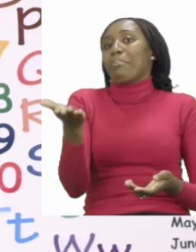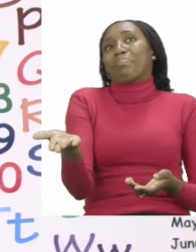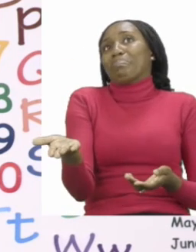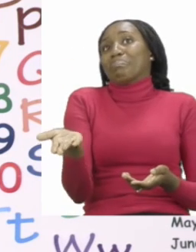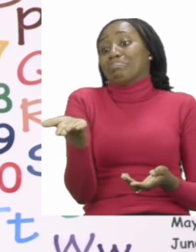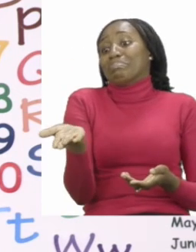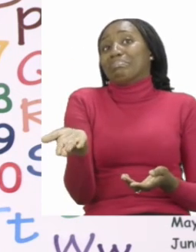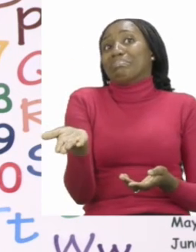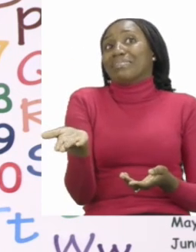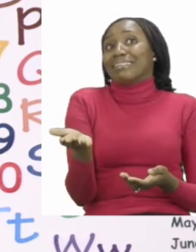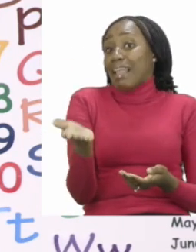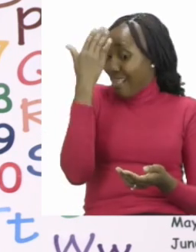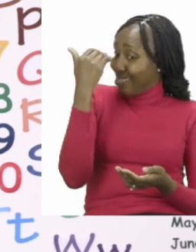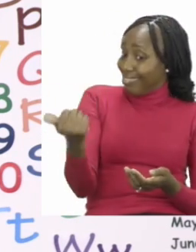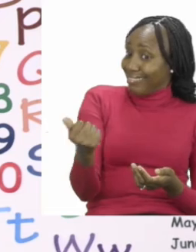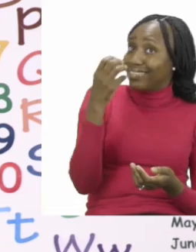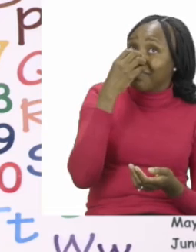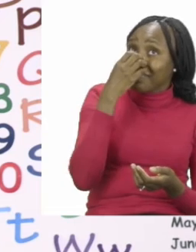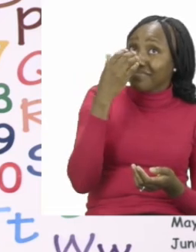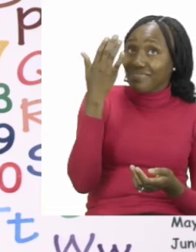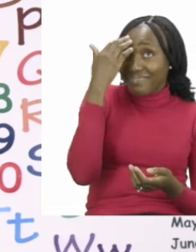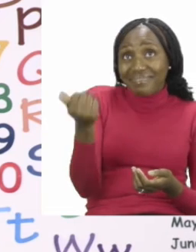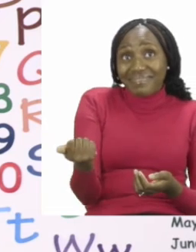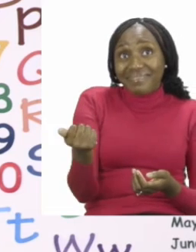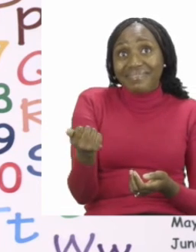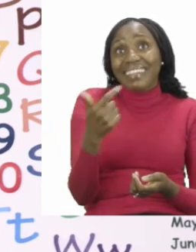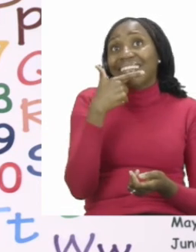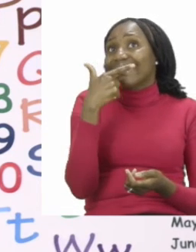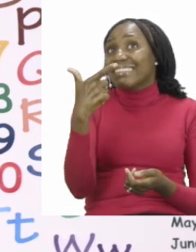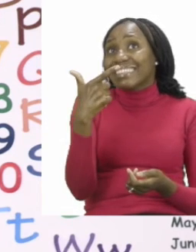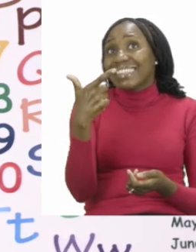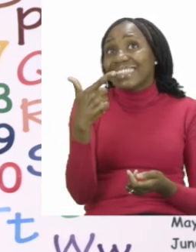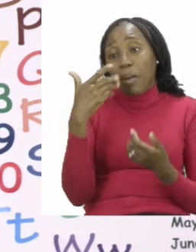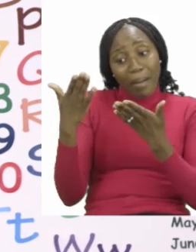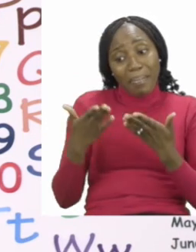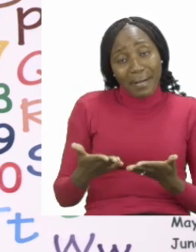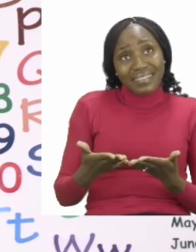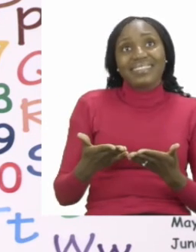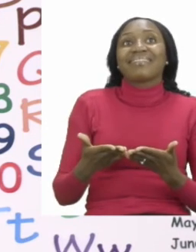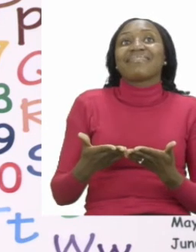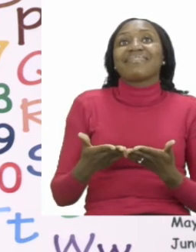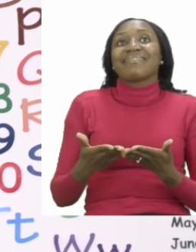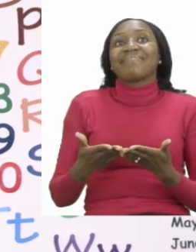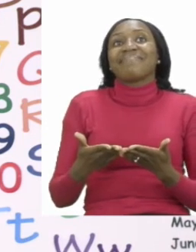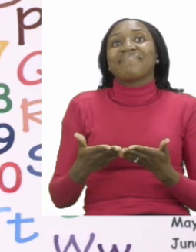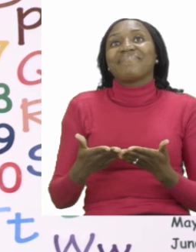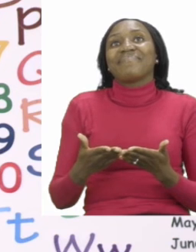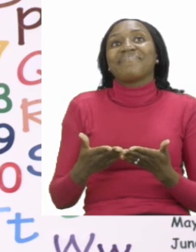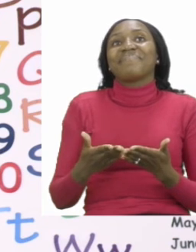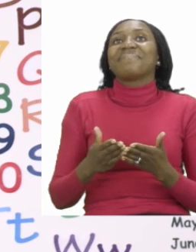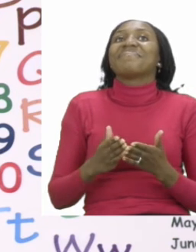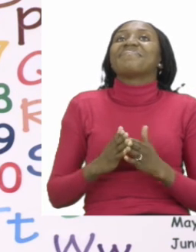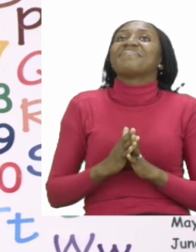is. Hello, Zoshi. Thank you so much for joining us and for helping me say